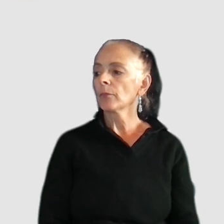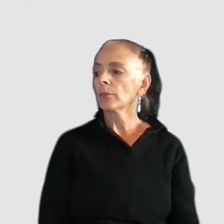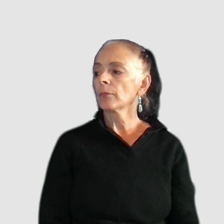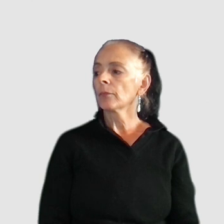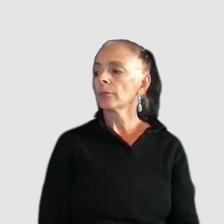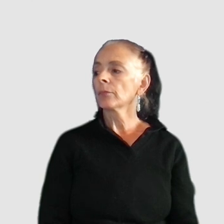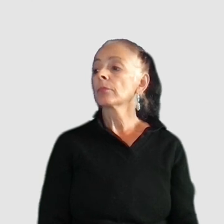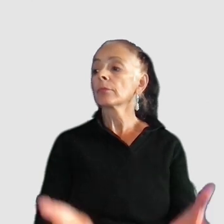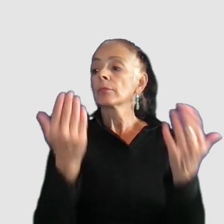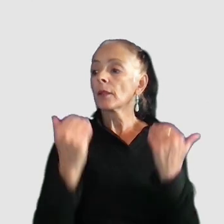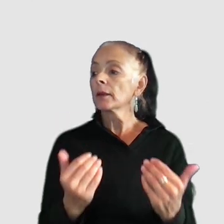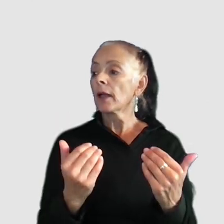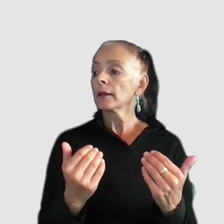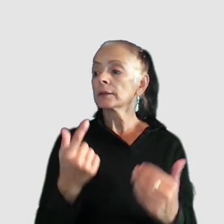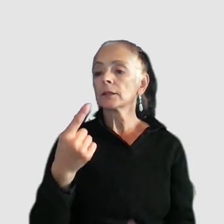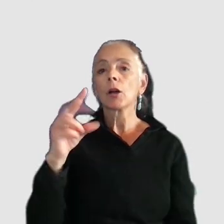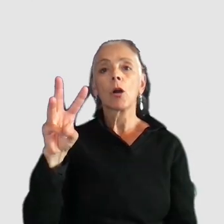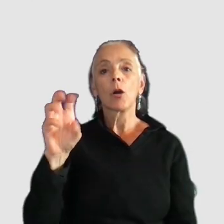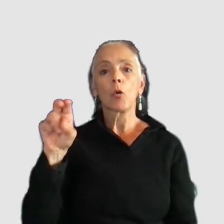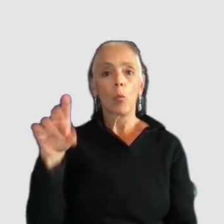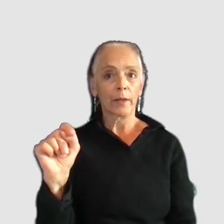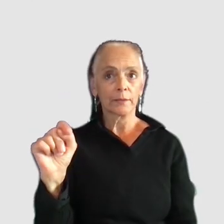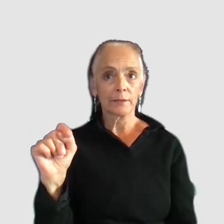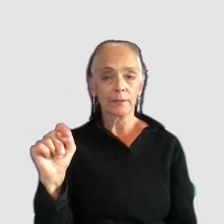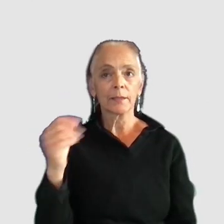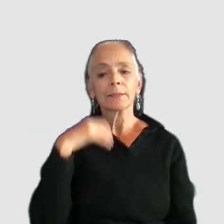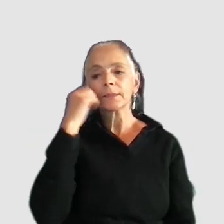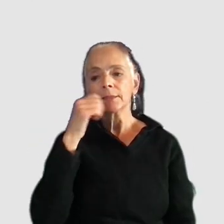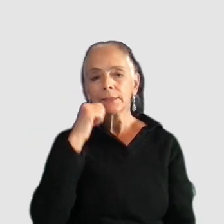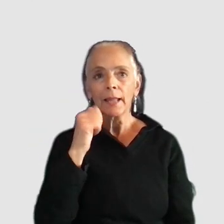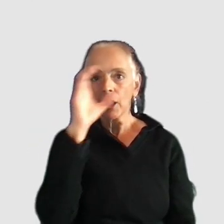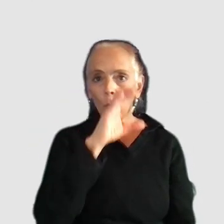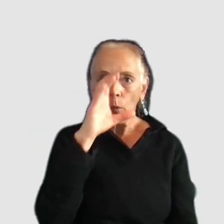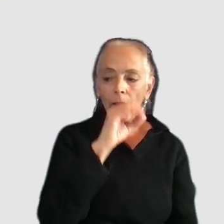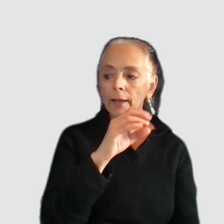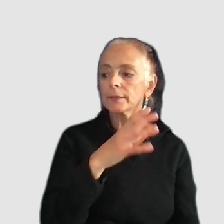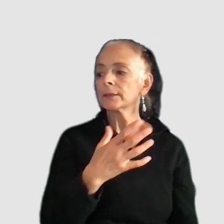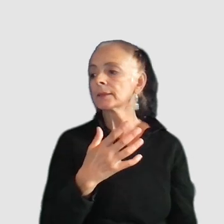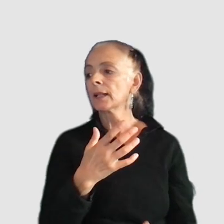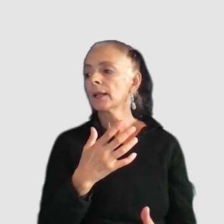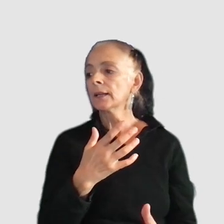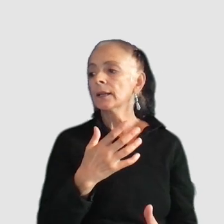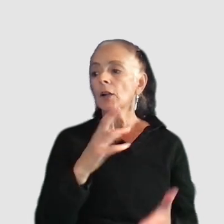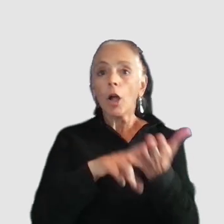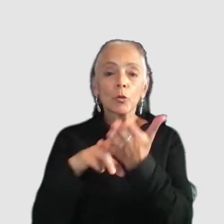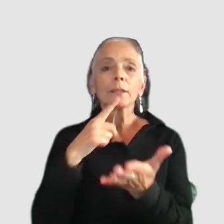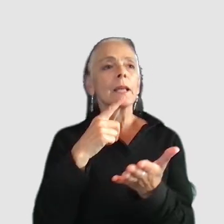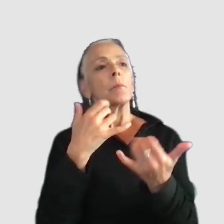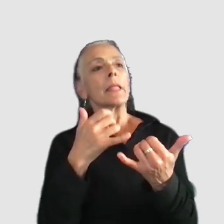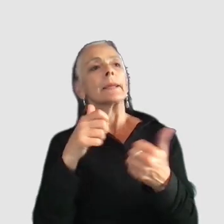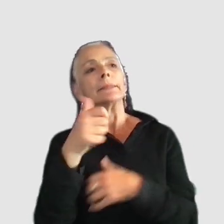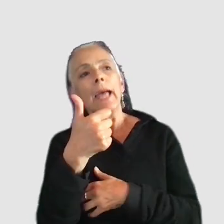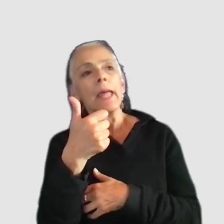have some screenshots from gwent uh which has daily quests and contract so it might say play 10 matches or